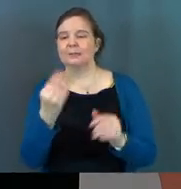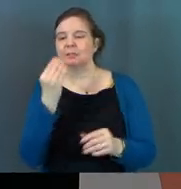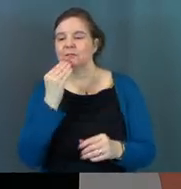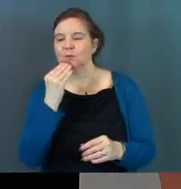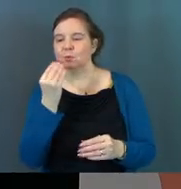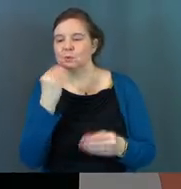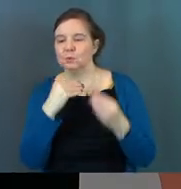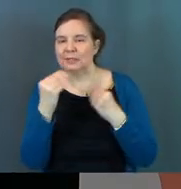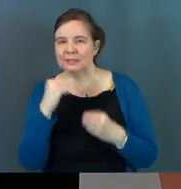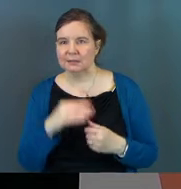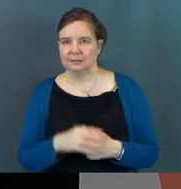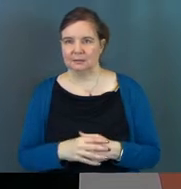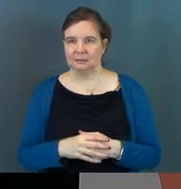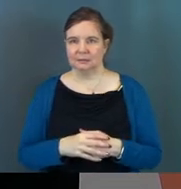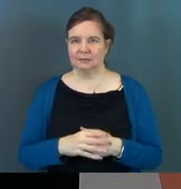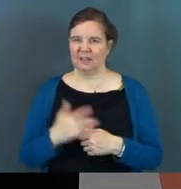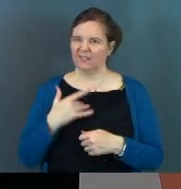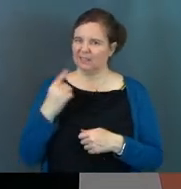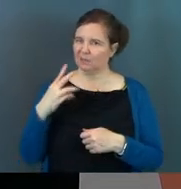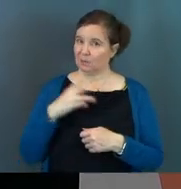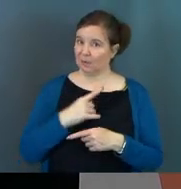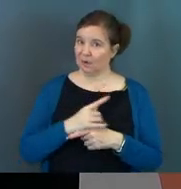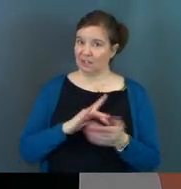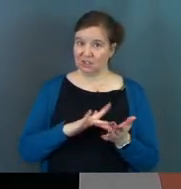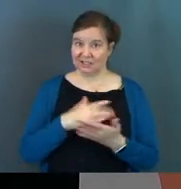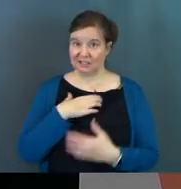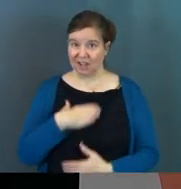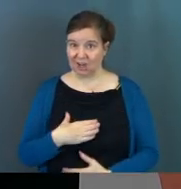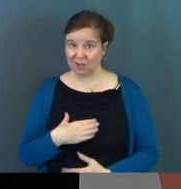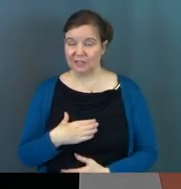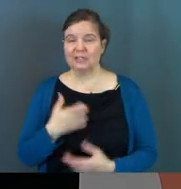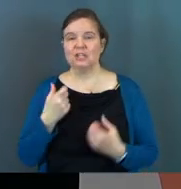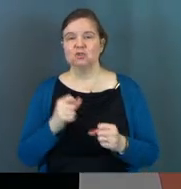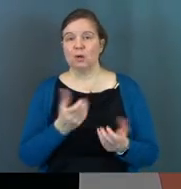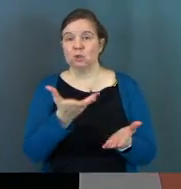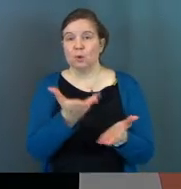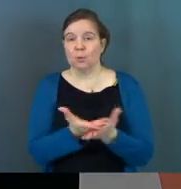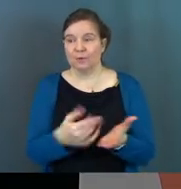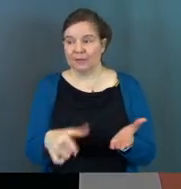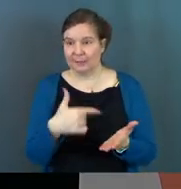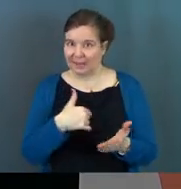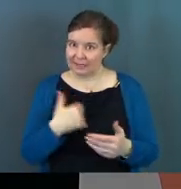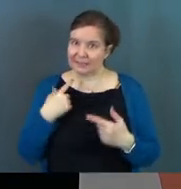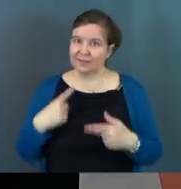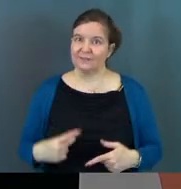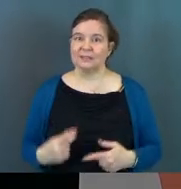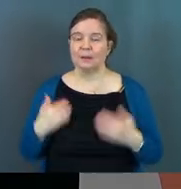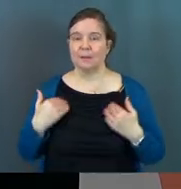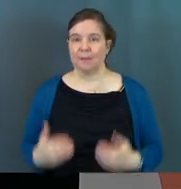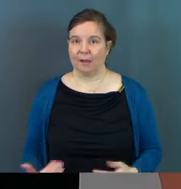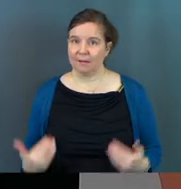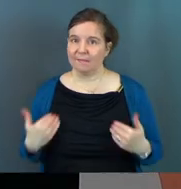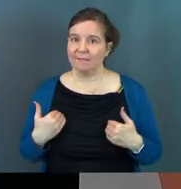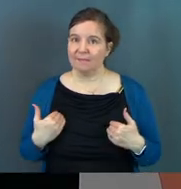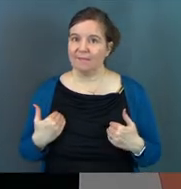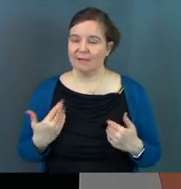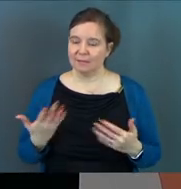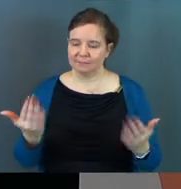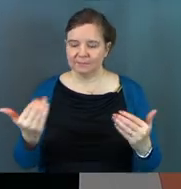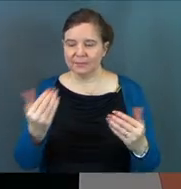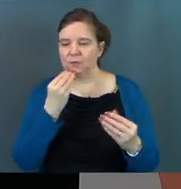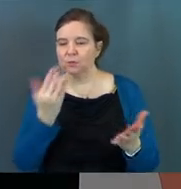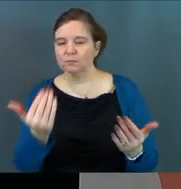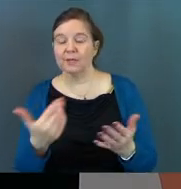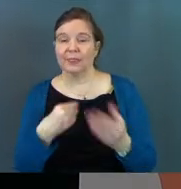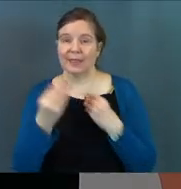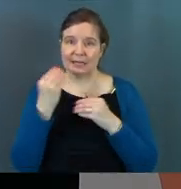some food to eat. Feels weird, doesn't it? Jesus is hungry. He's trying to prove to them that he's a physical body. Says, give me some